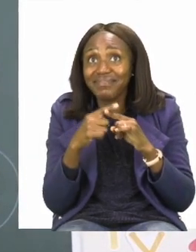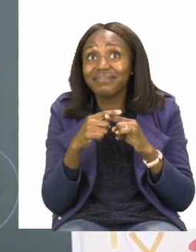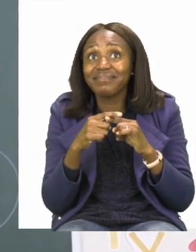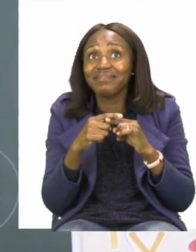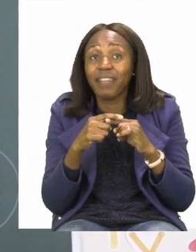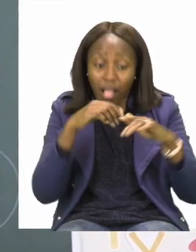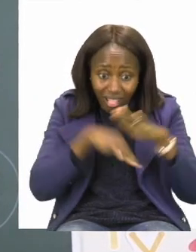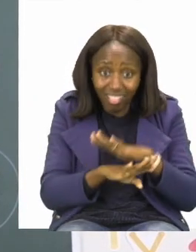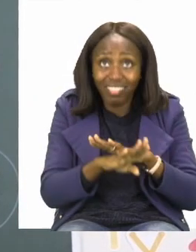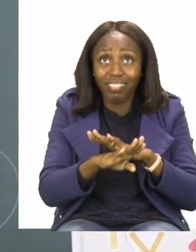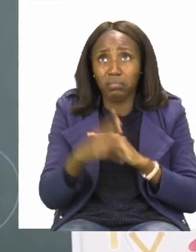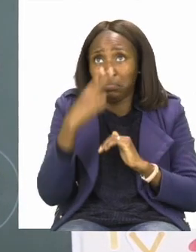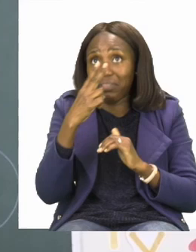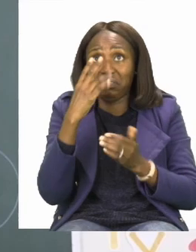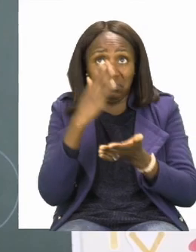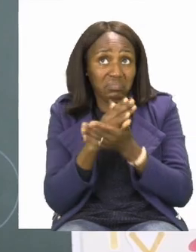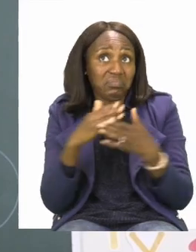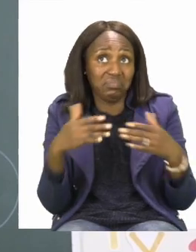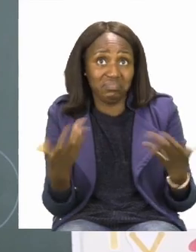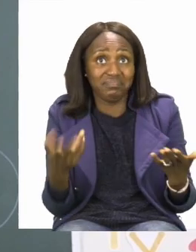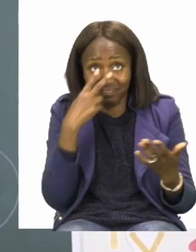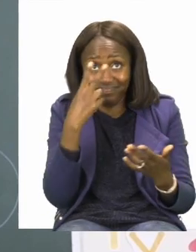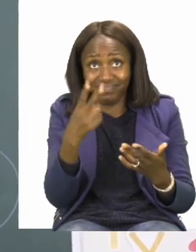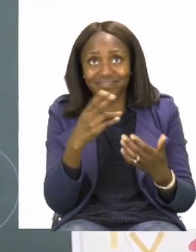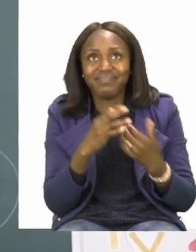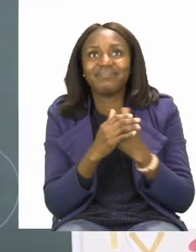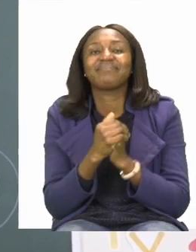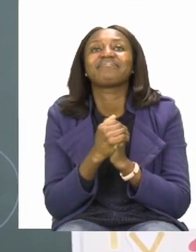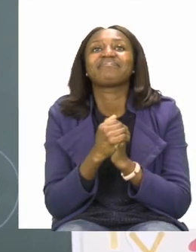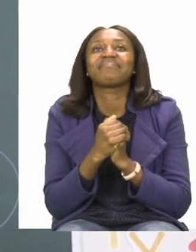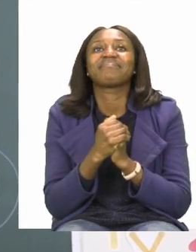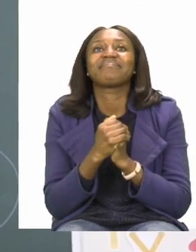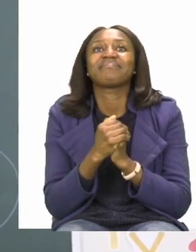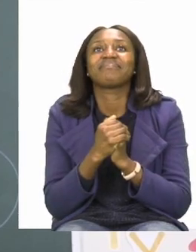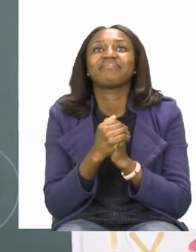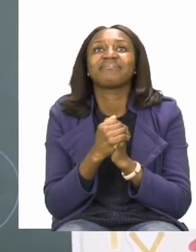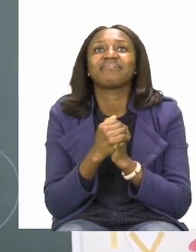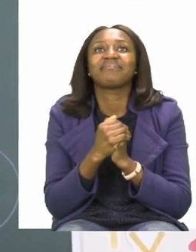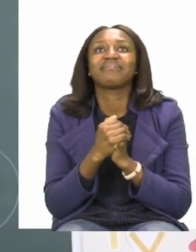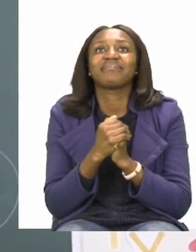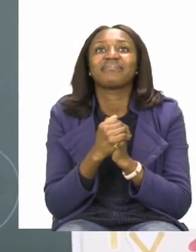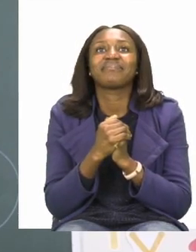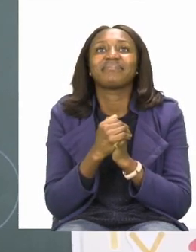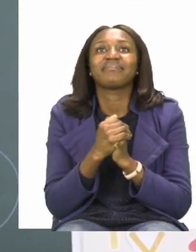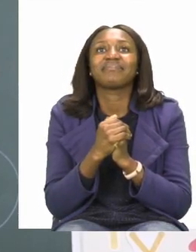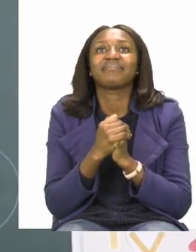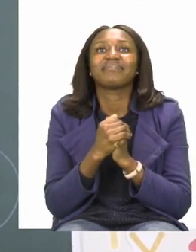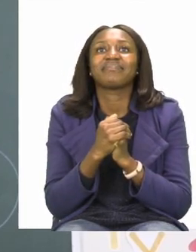going to sink. So, let's see if the string is going to sink.